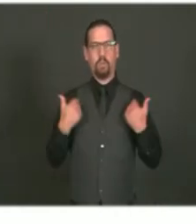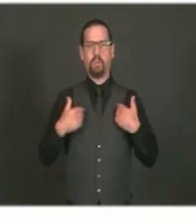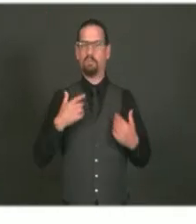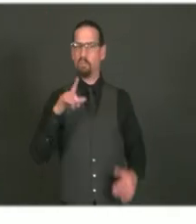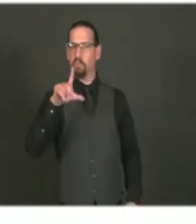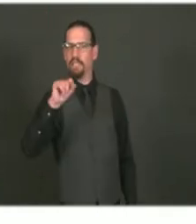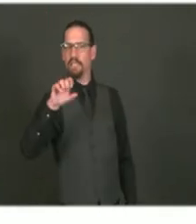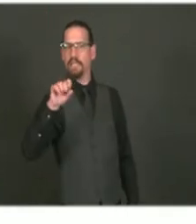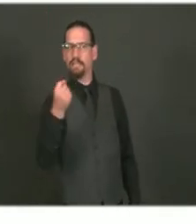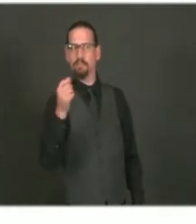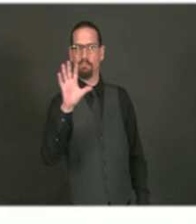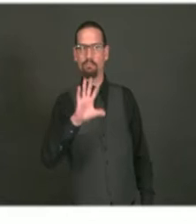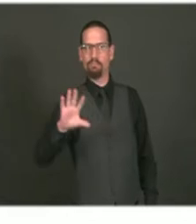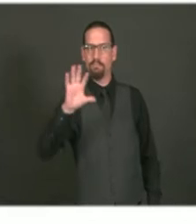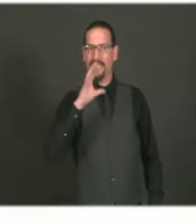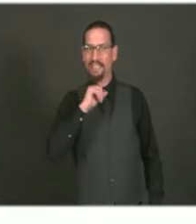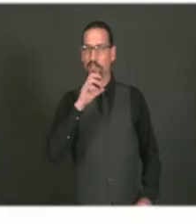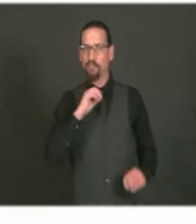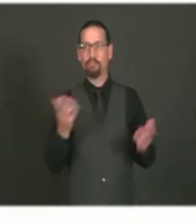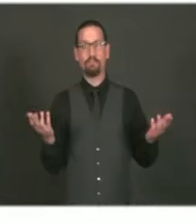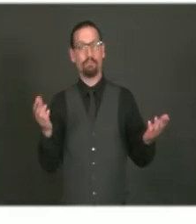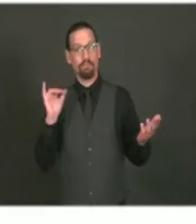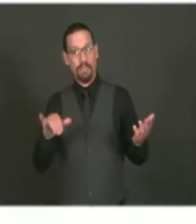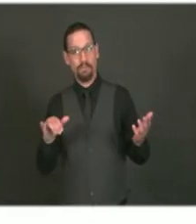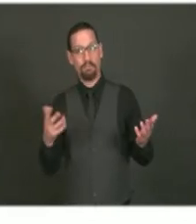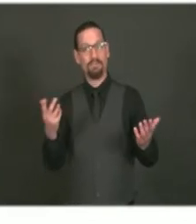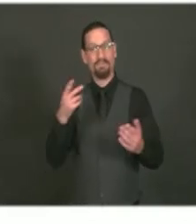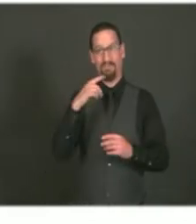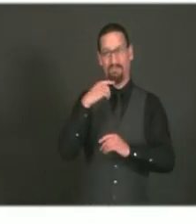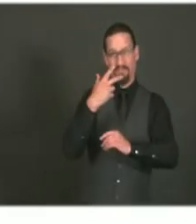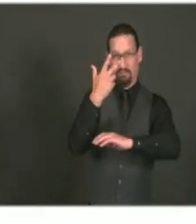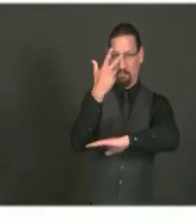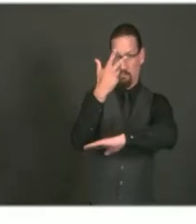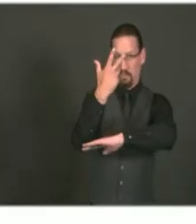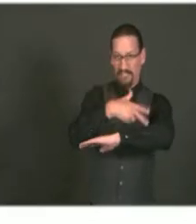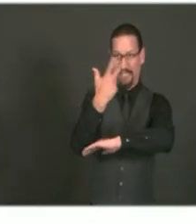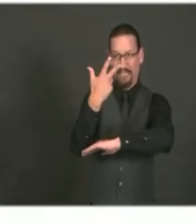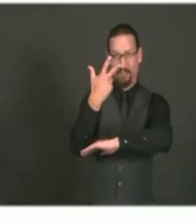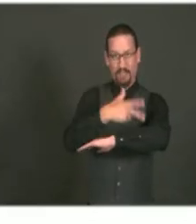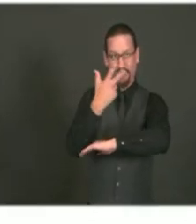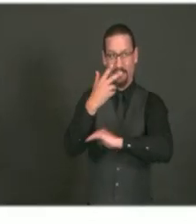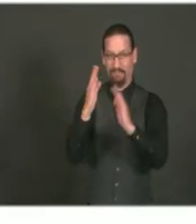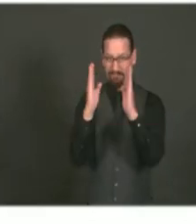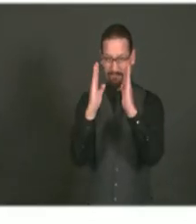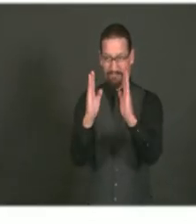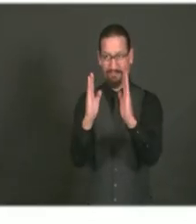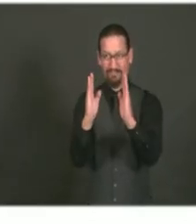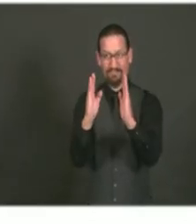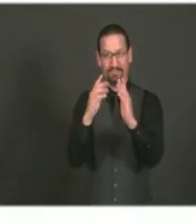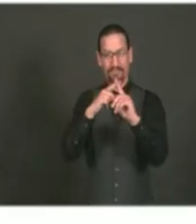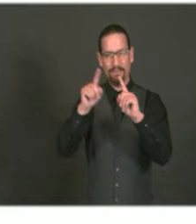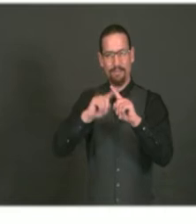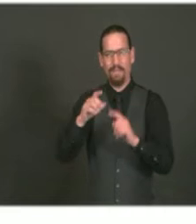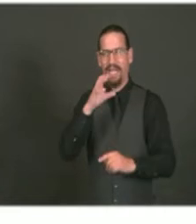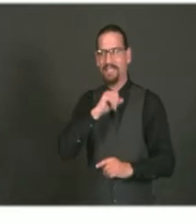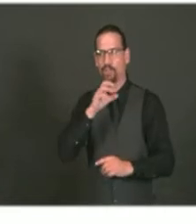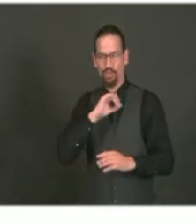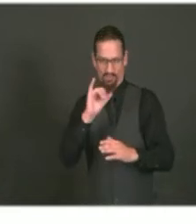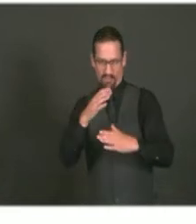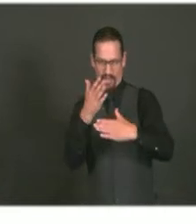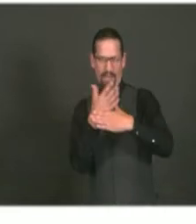shows the three-day average of cases among different age groups over the past two months.